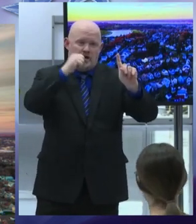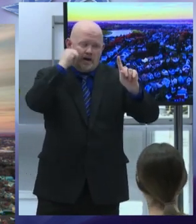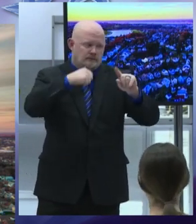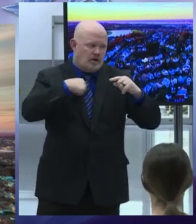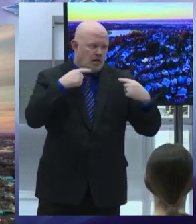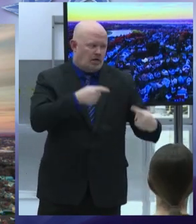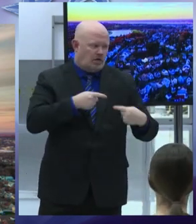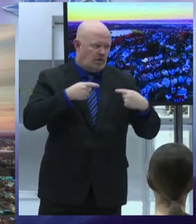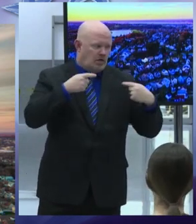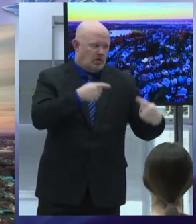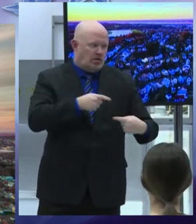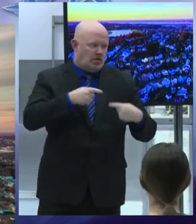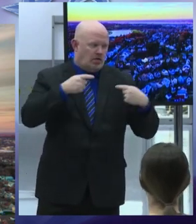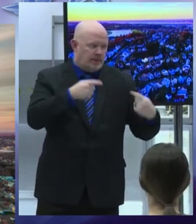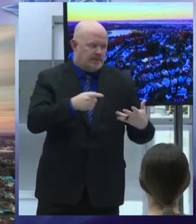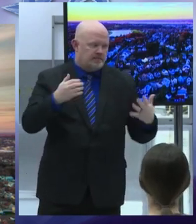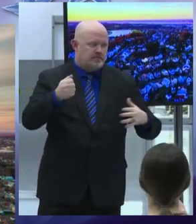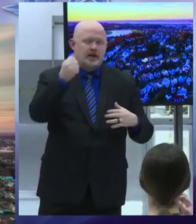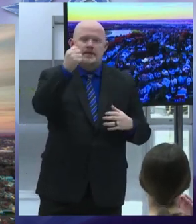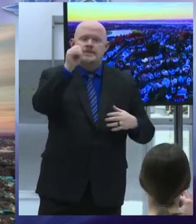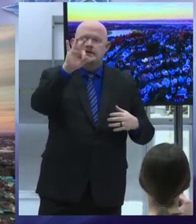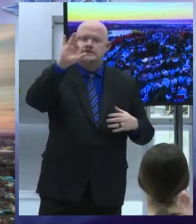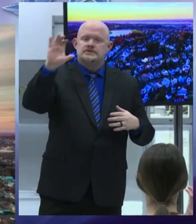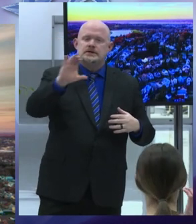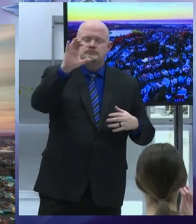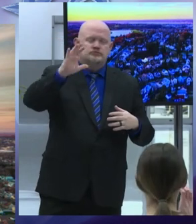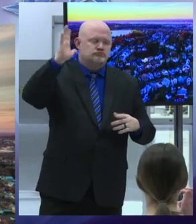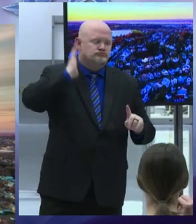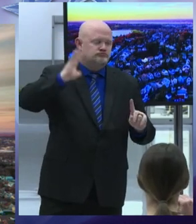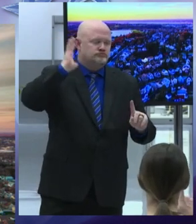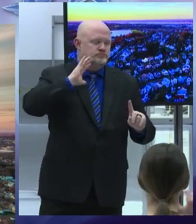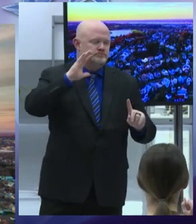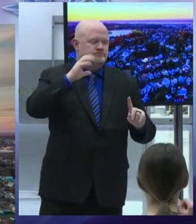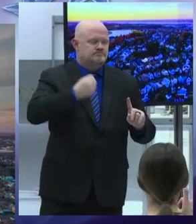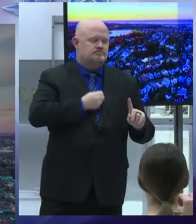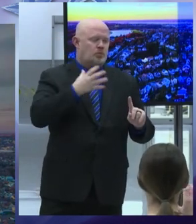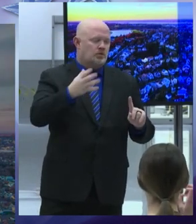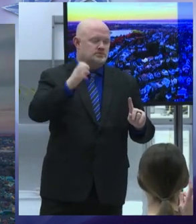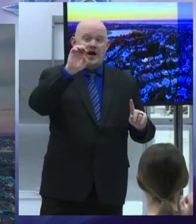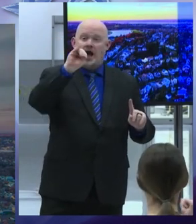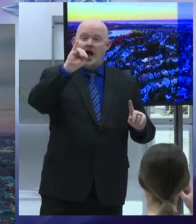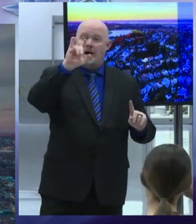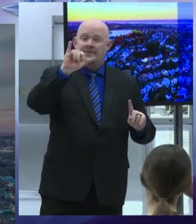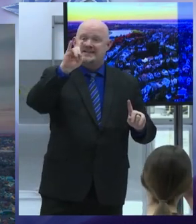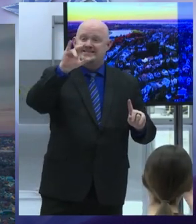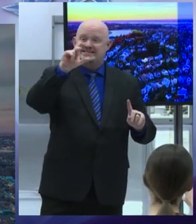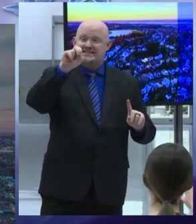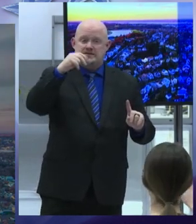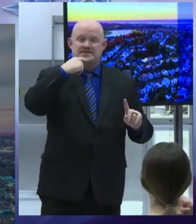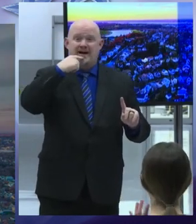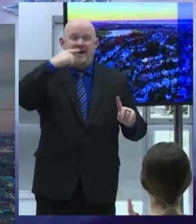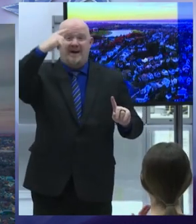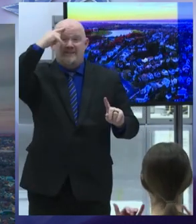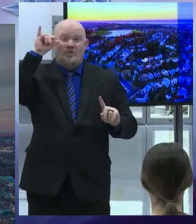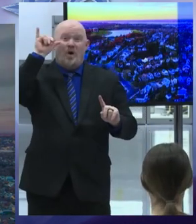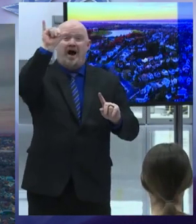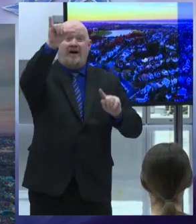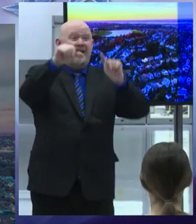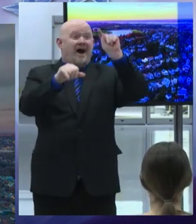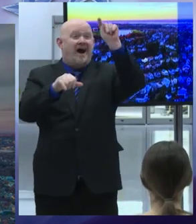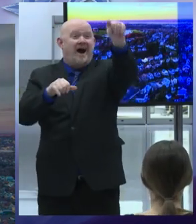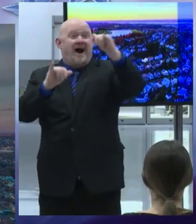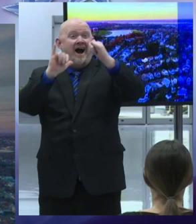the 19th century american poet emily dickinson wrote forever is composed of nows